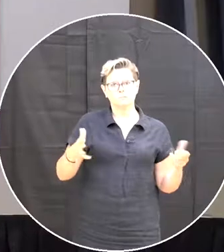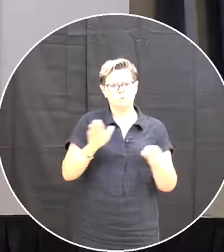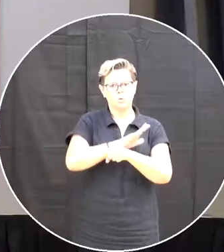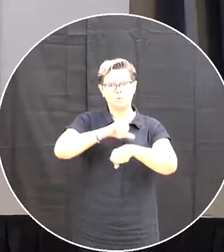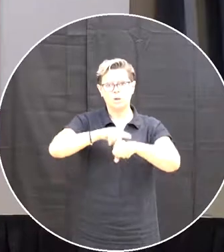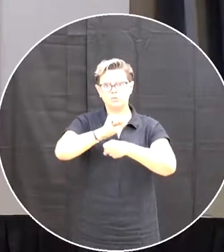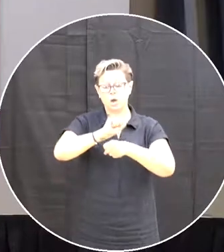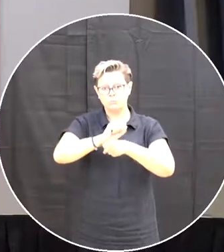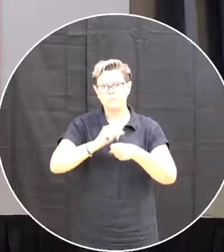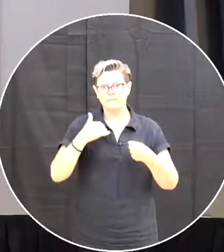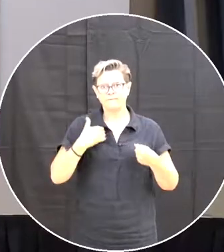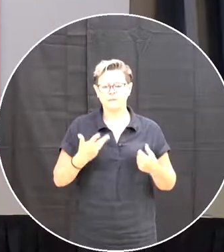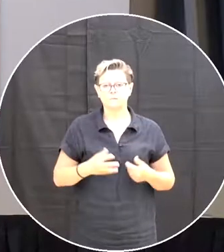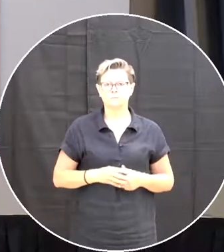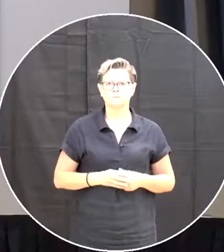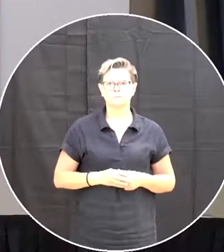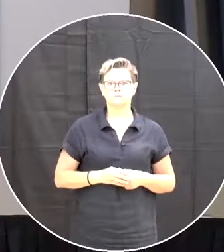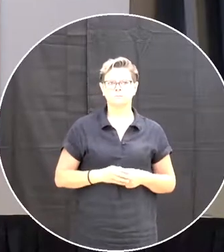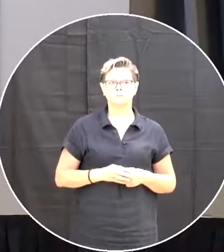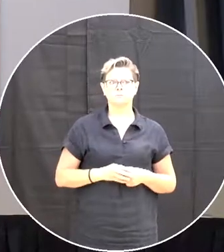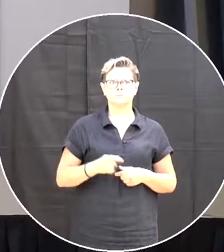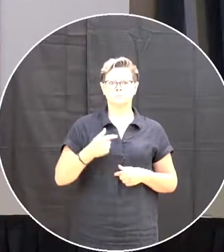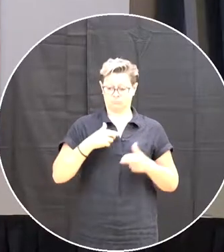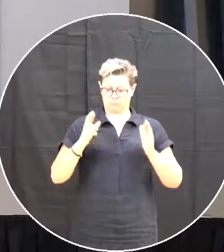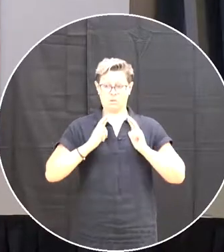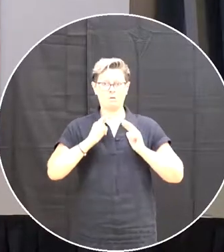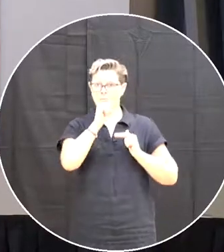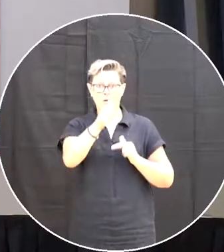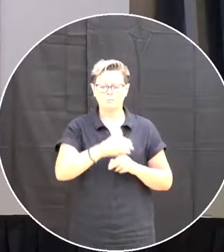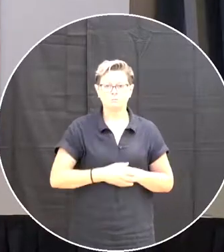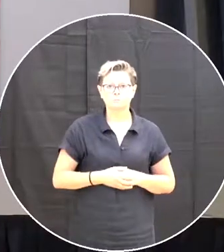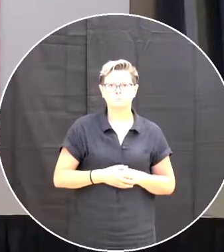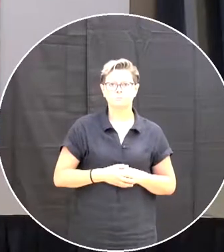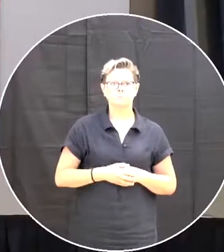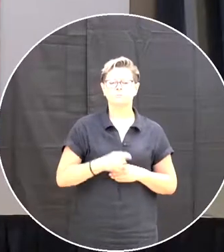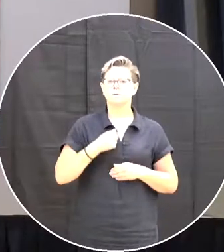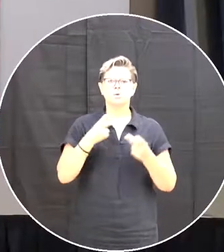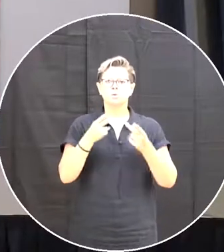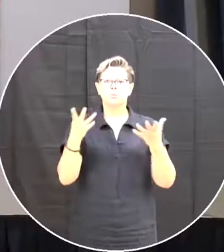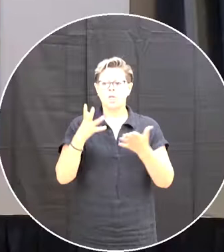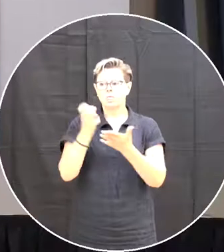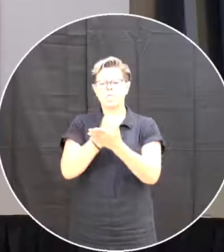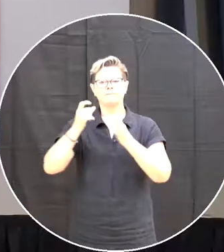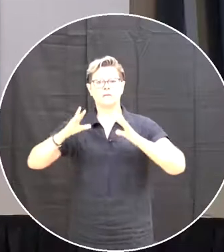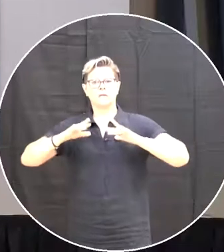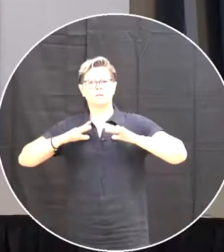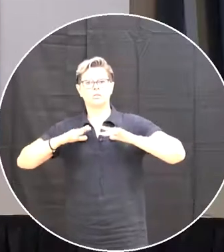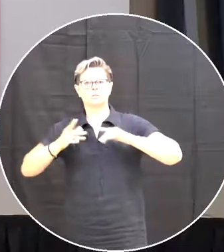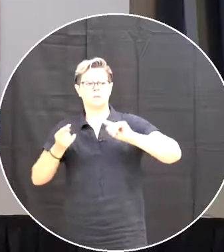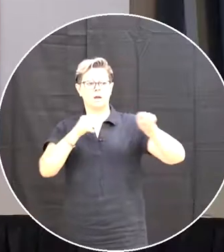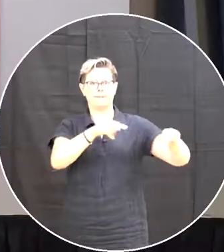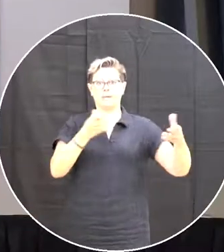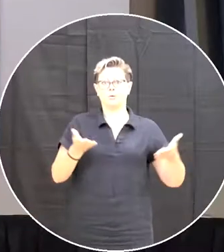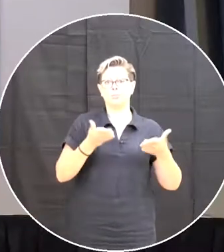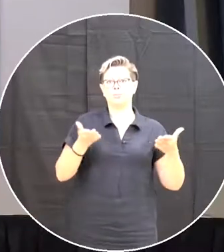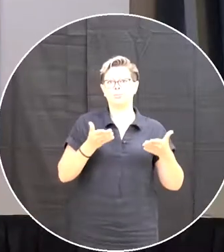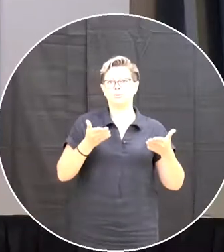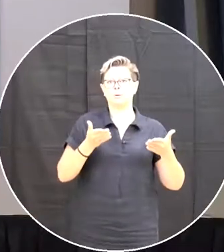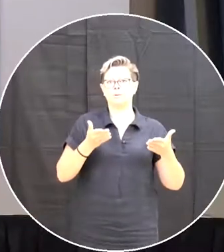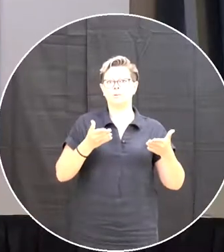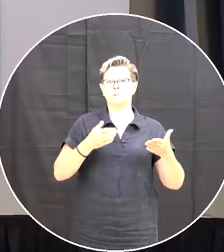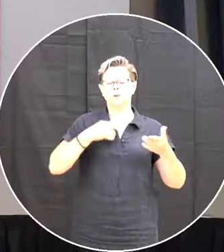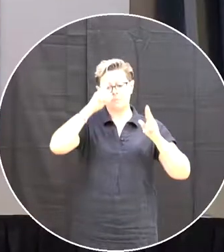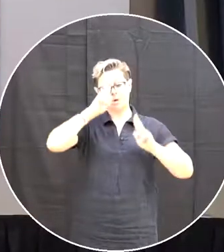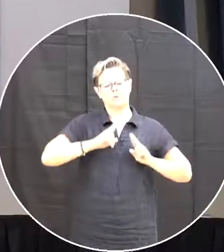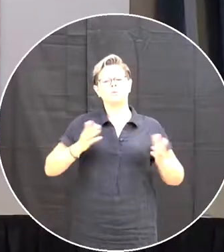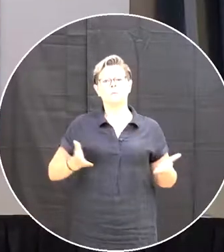um i'm not retired i take vacation to be here when i need to and i'm pleased to be